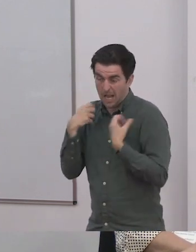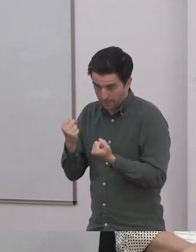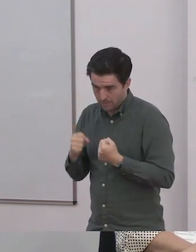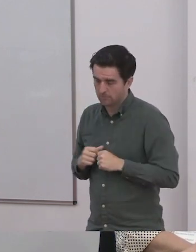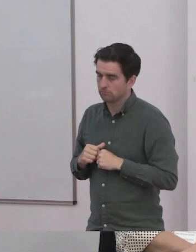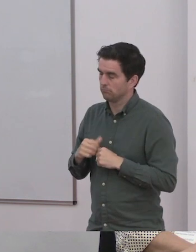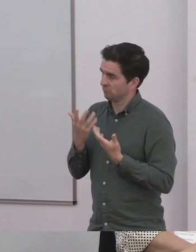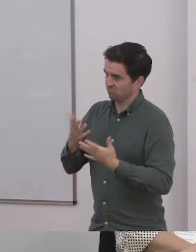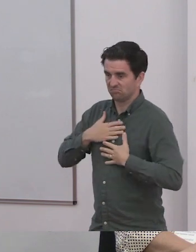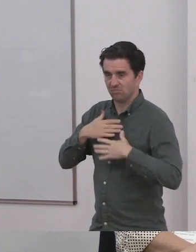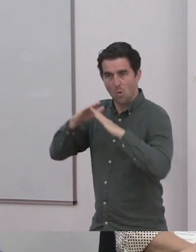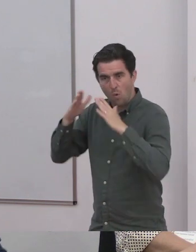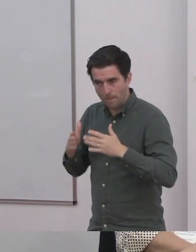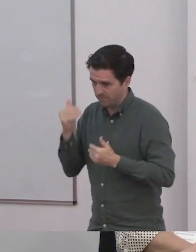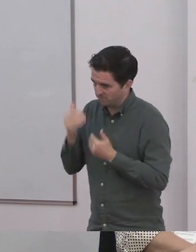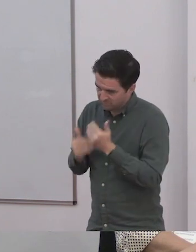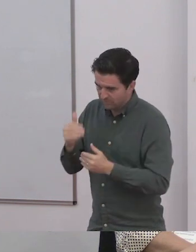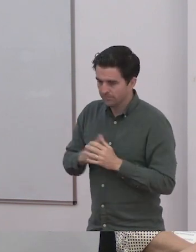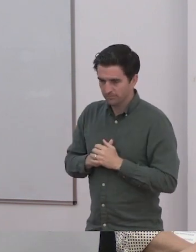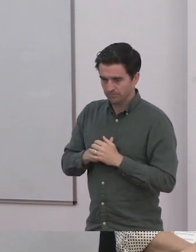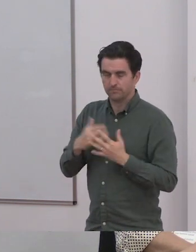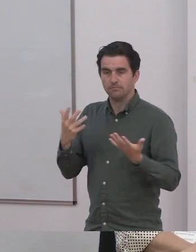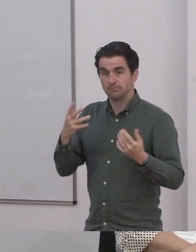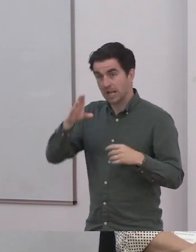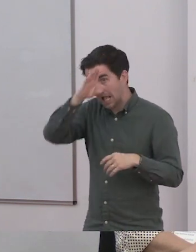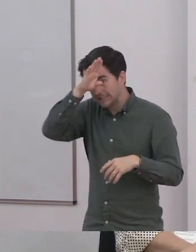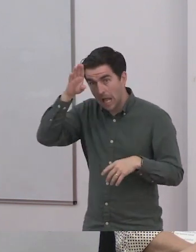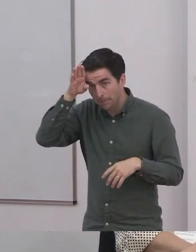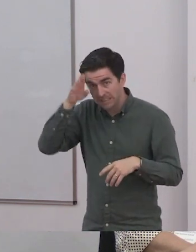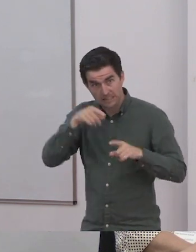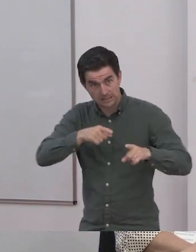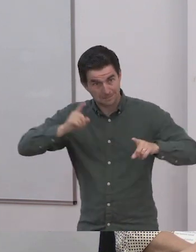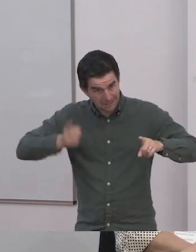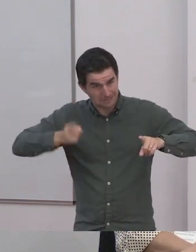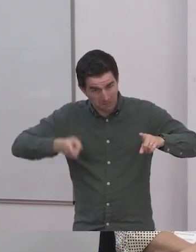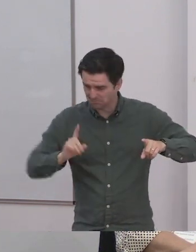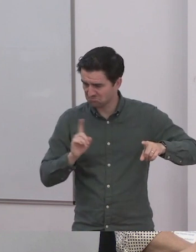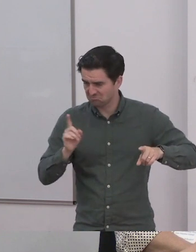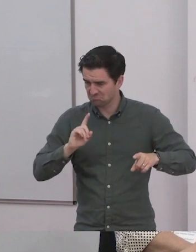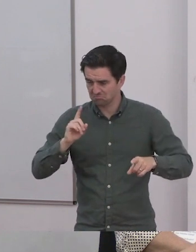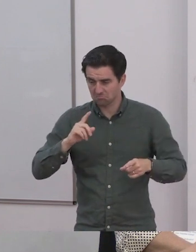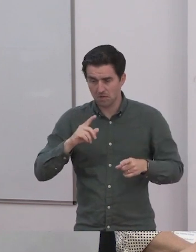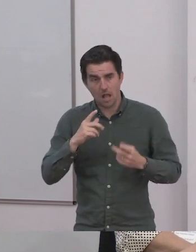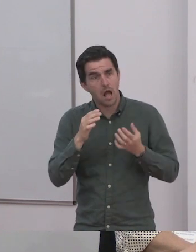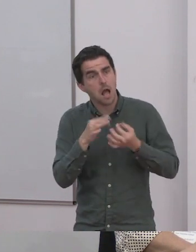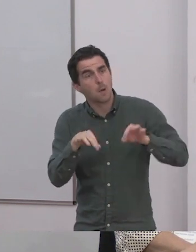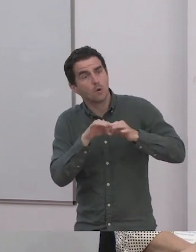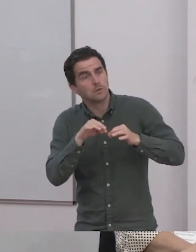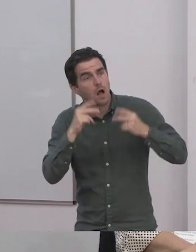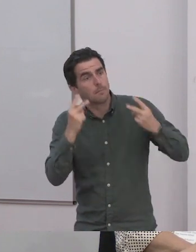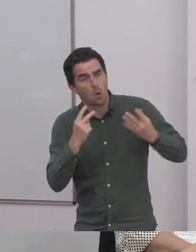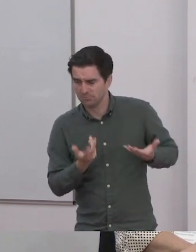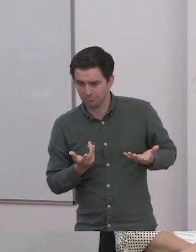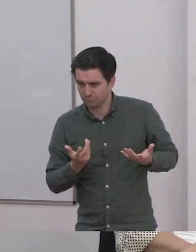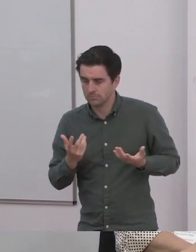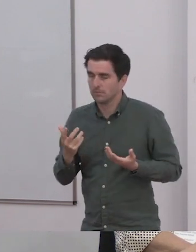wellbeing and personal identity. And that is something that unschooling helps. Because actually it looks